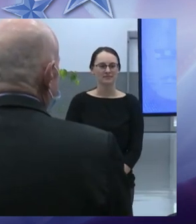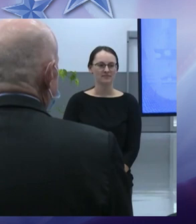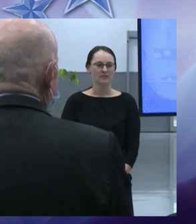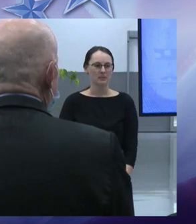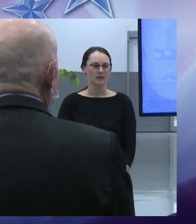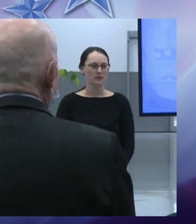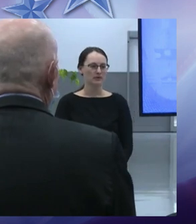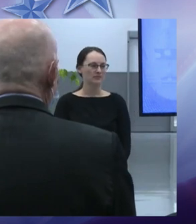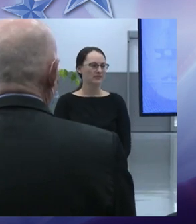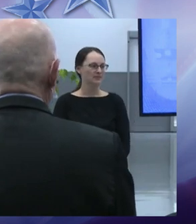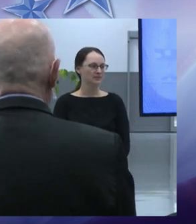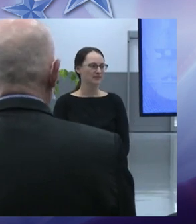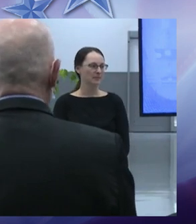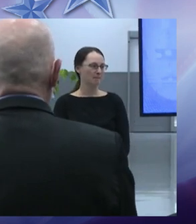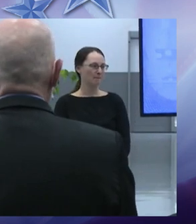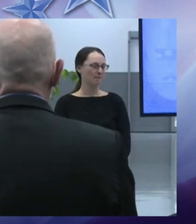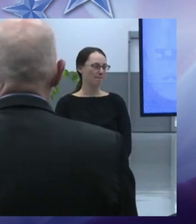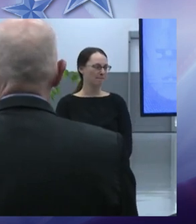Well,